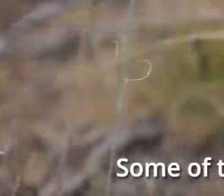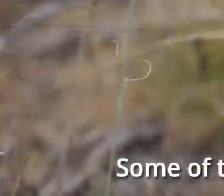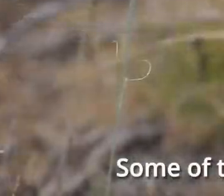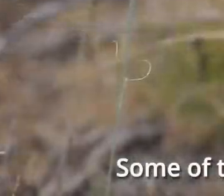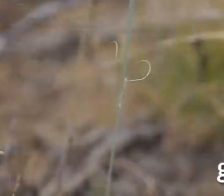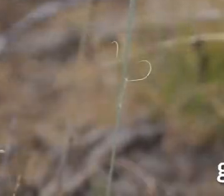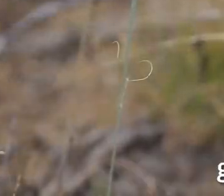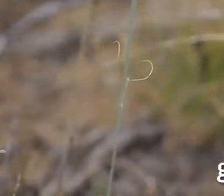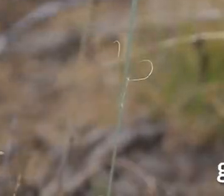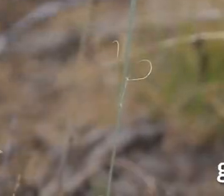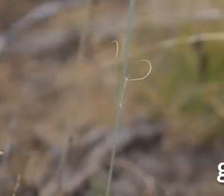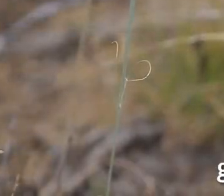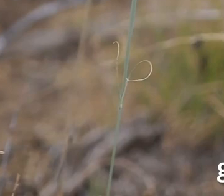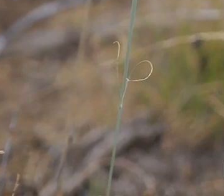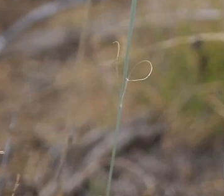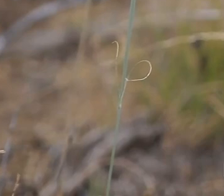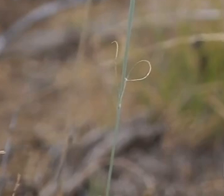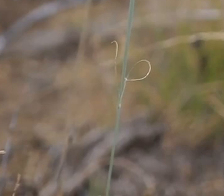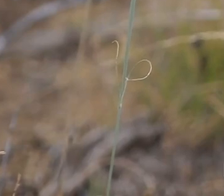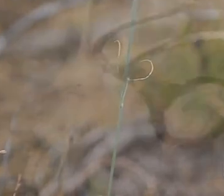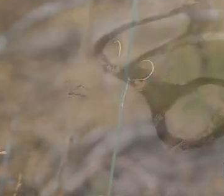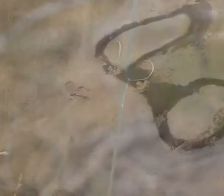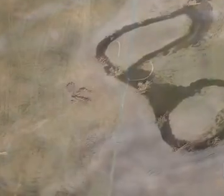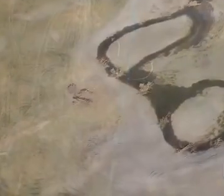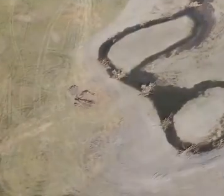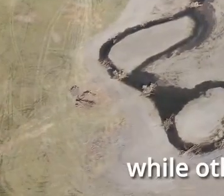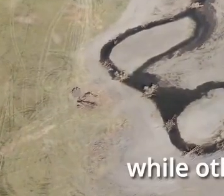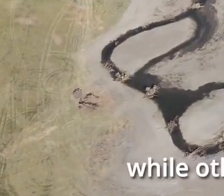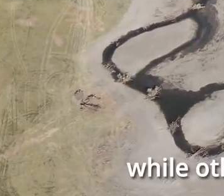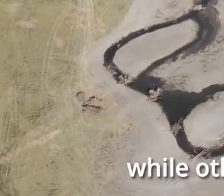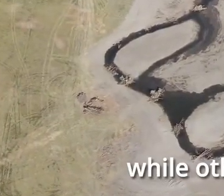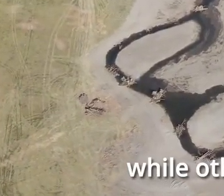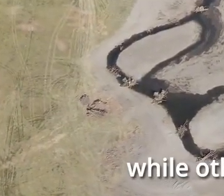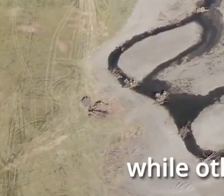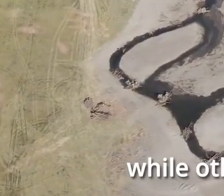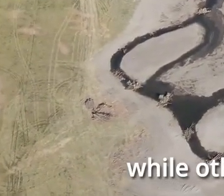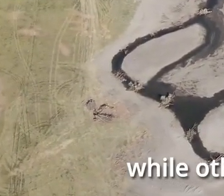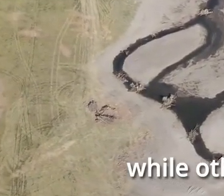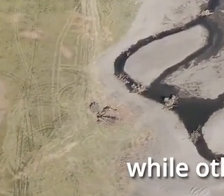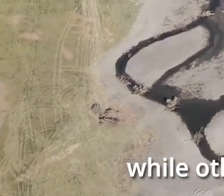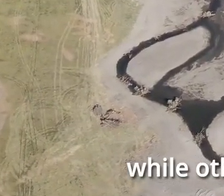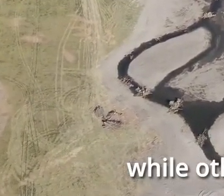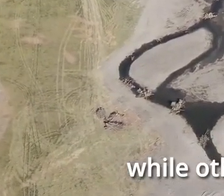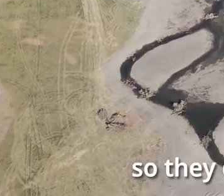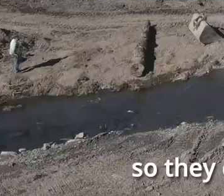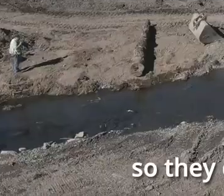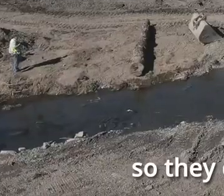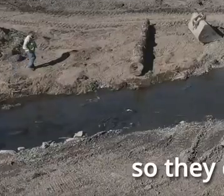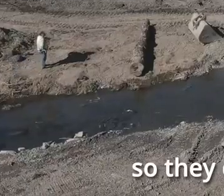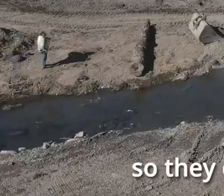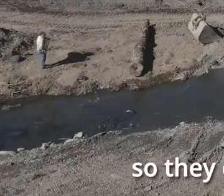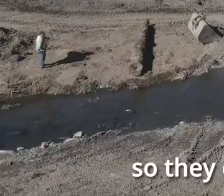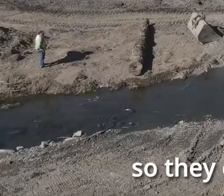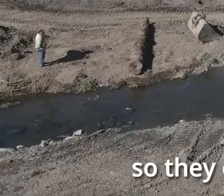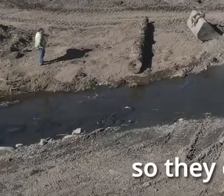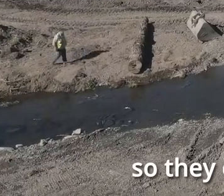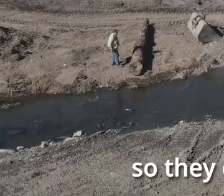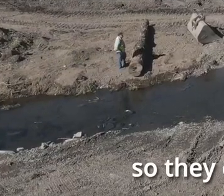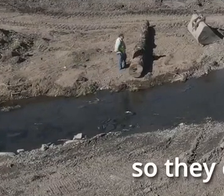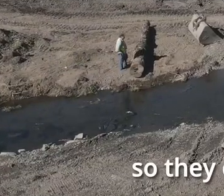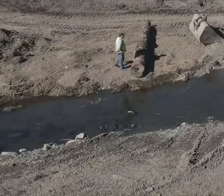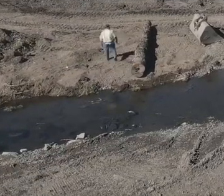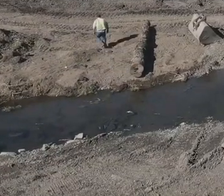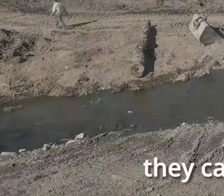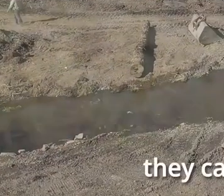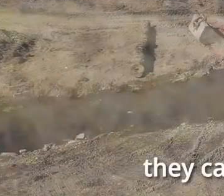we've conserved are in great condition and just require our protection, while other places need help to recover so they can provide homes for